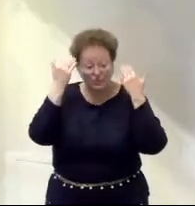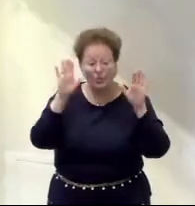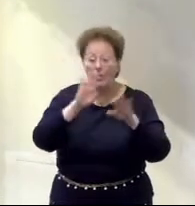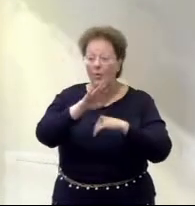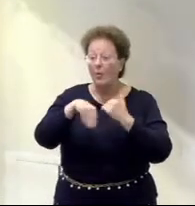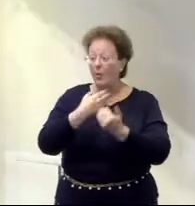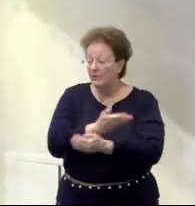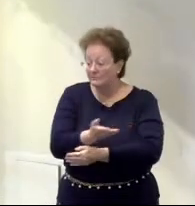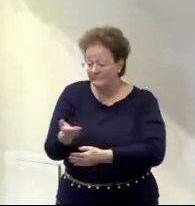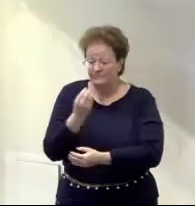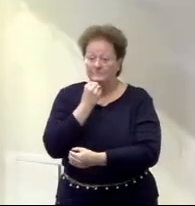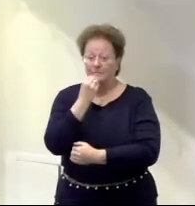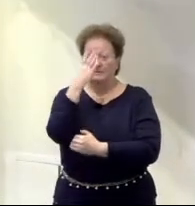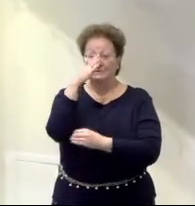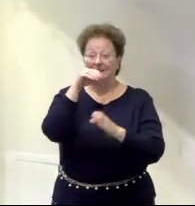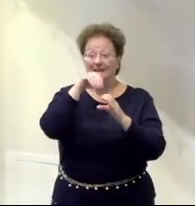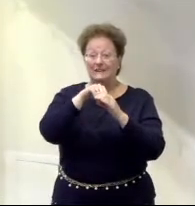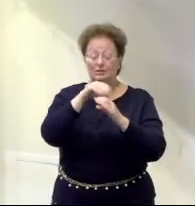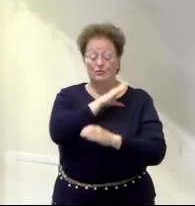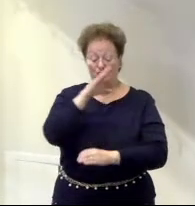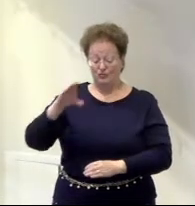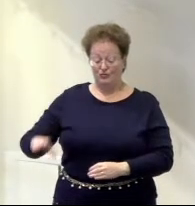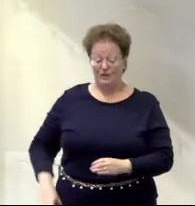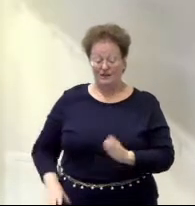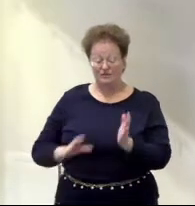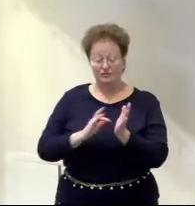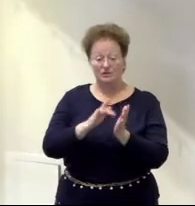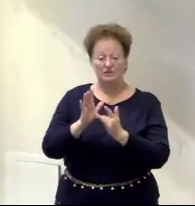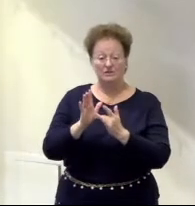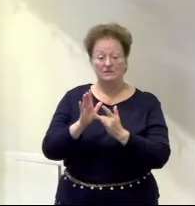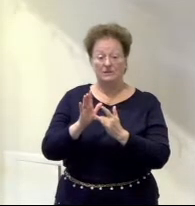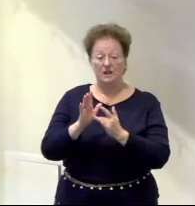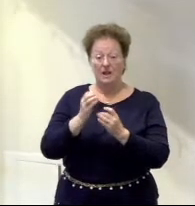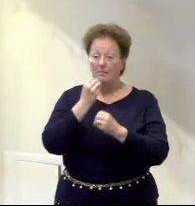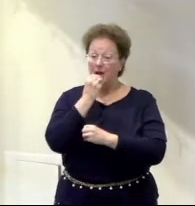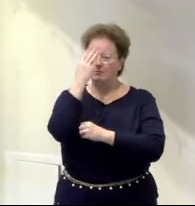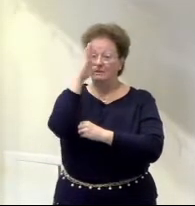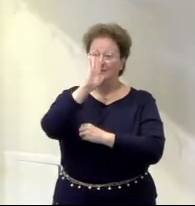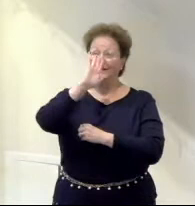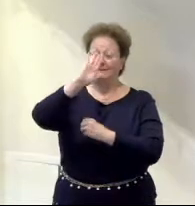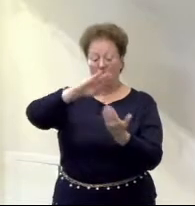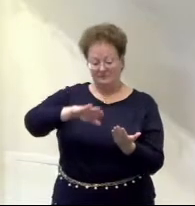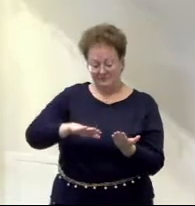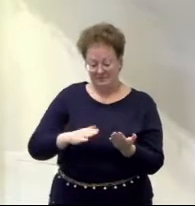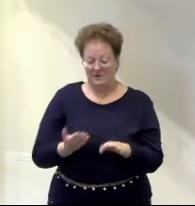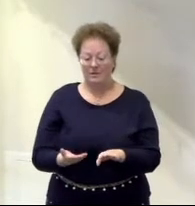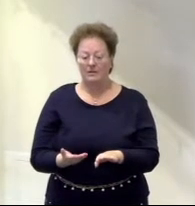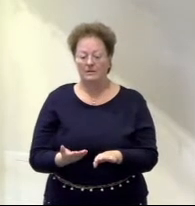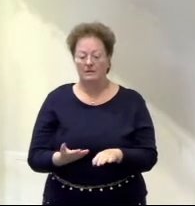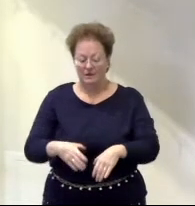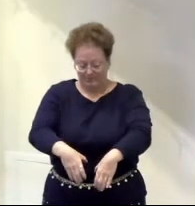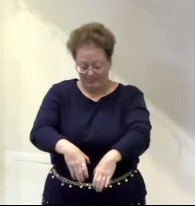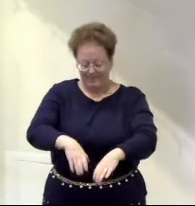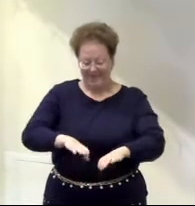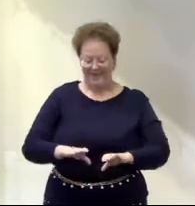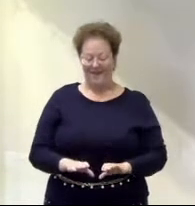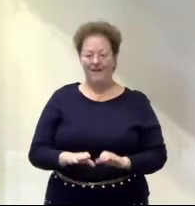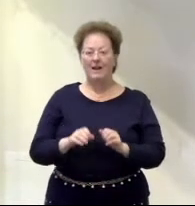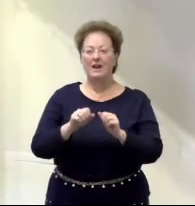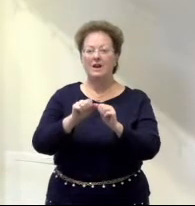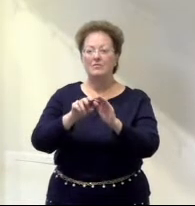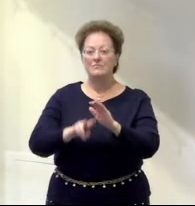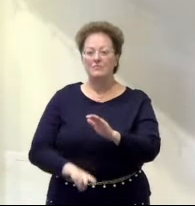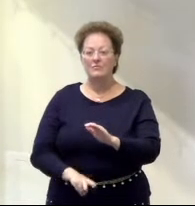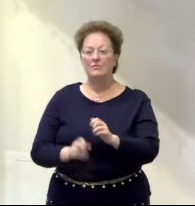all of us who were baptized into Christ Jesus were baptized into his death? We were therefore buried with him through baptism